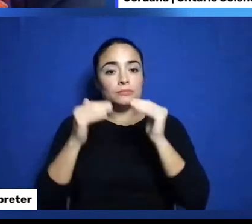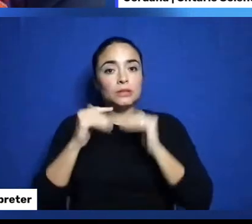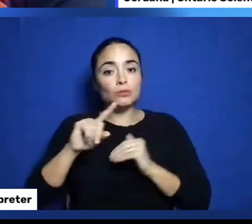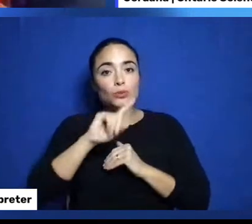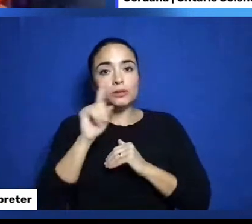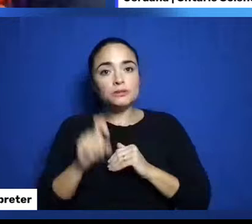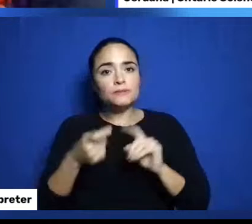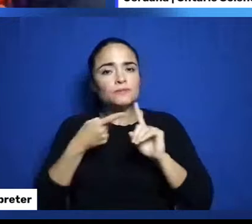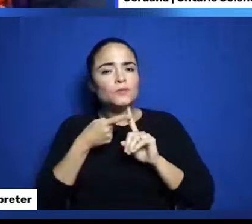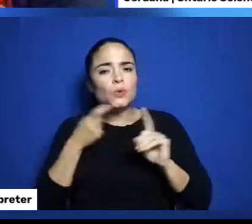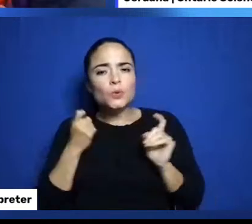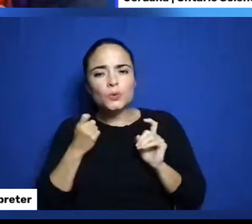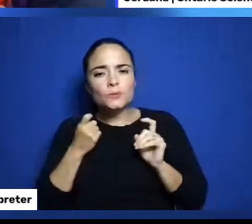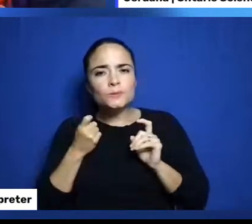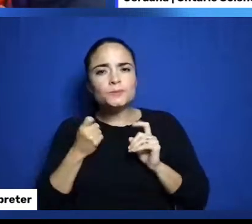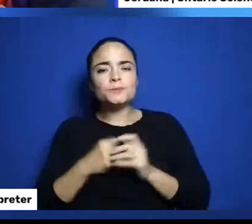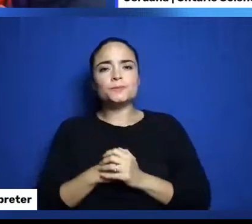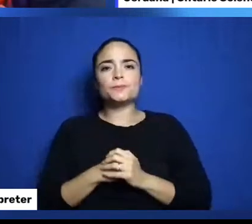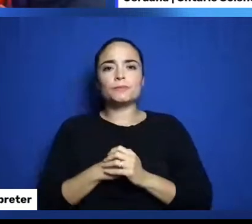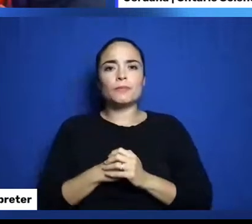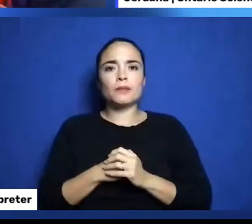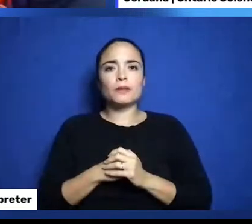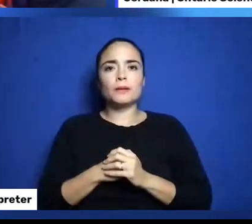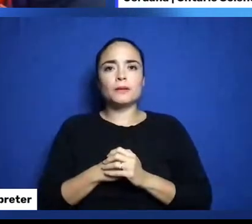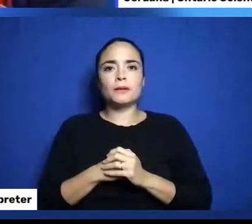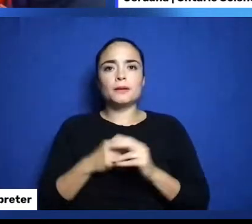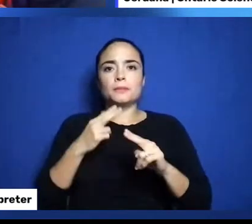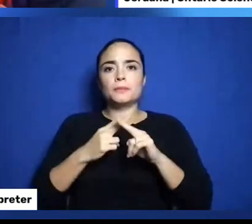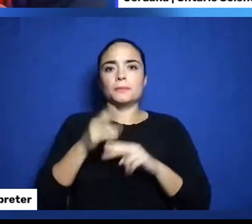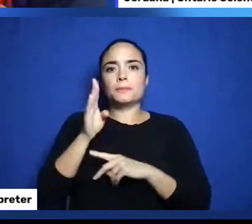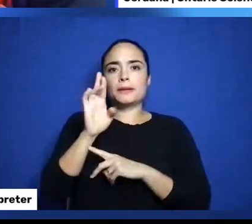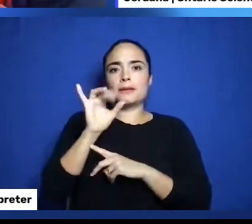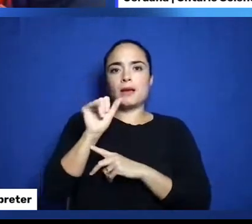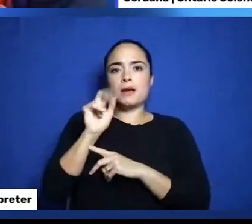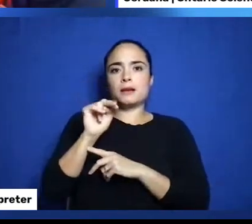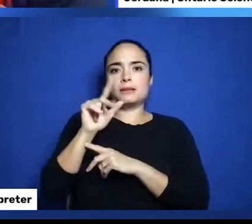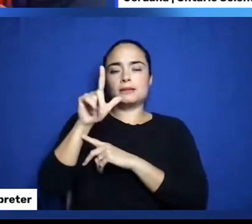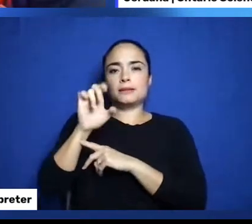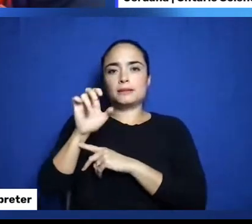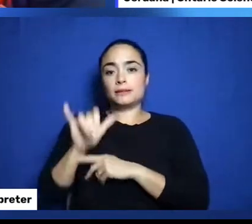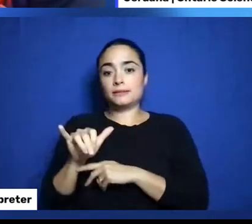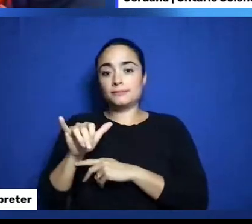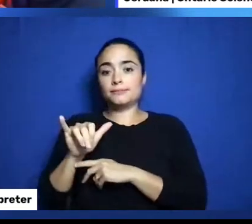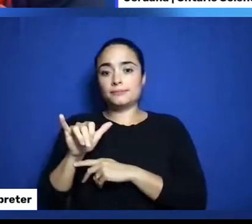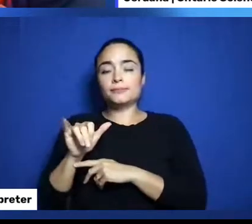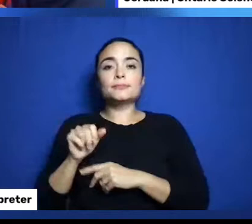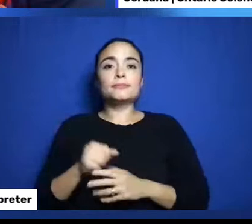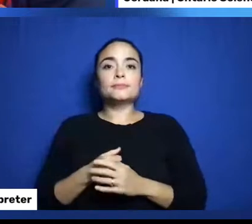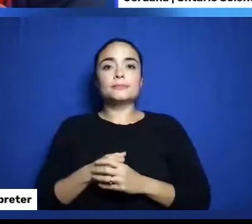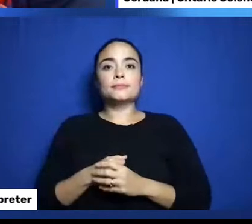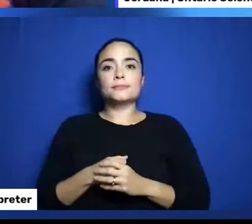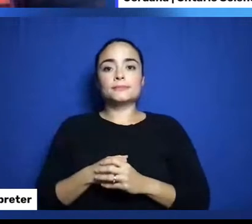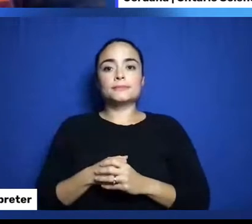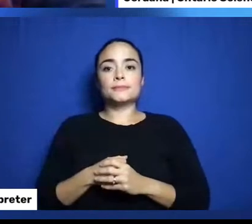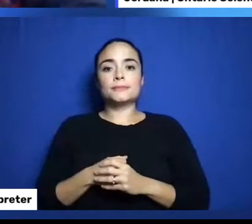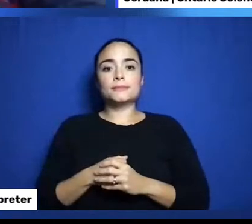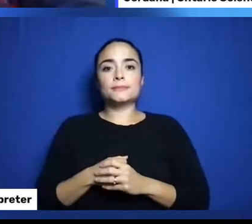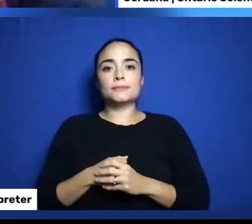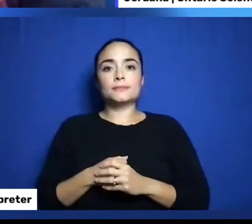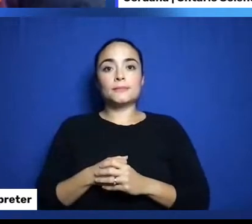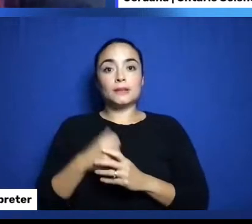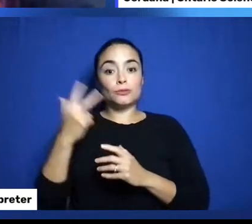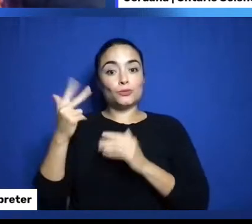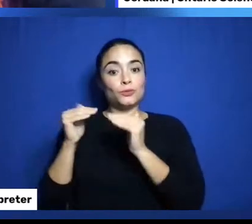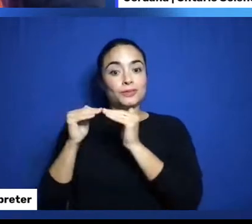And, Brinley would like to know if the teepee is made of animal skin. How does the snow not make it kind of sag or concave? Oh.